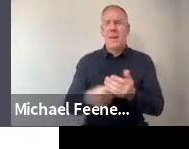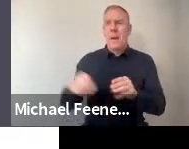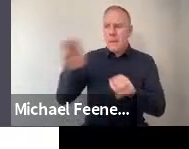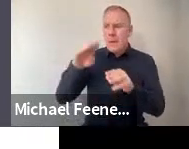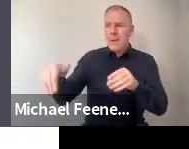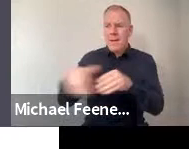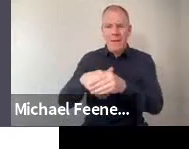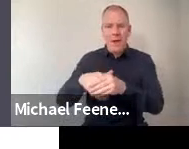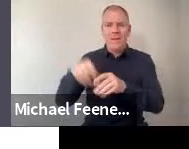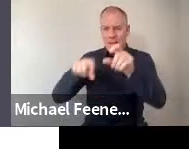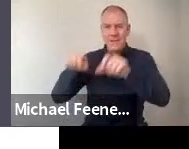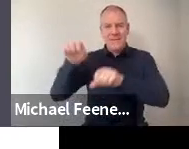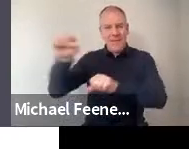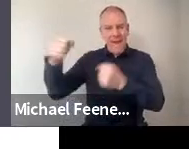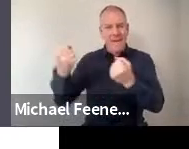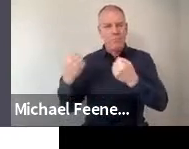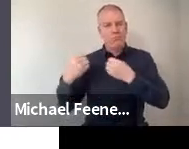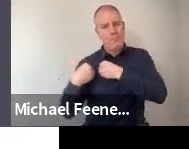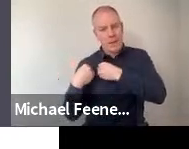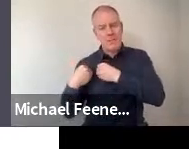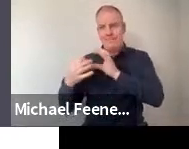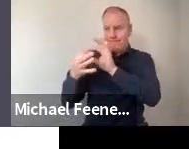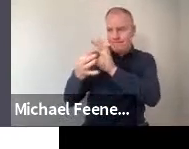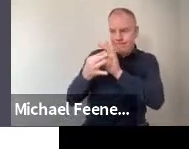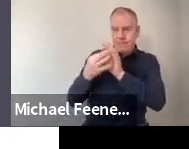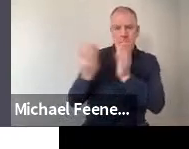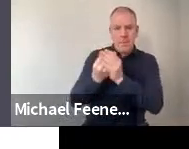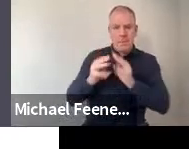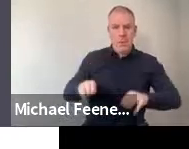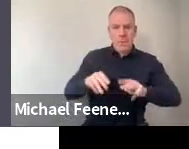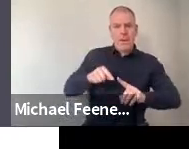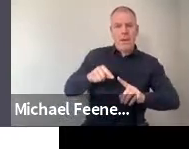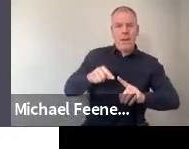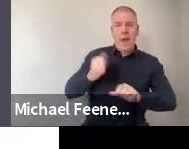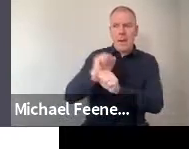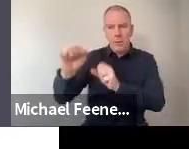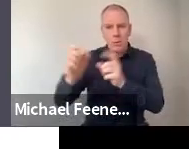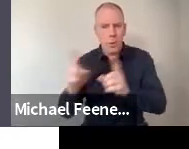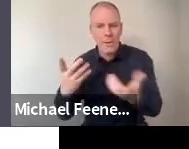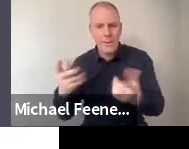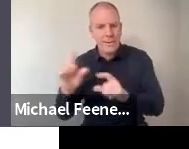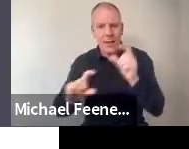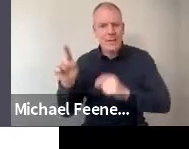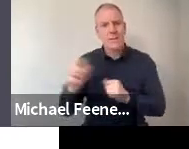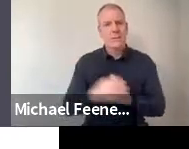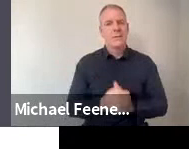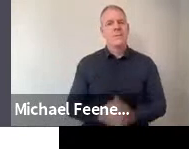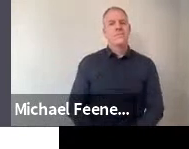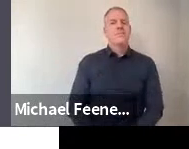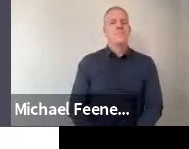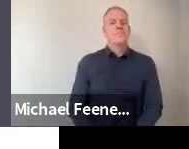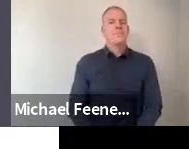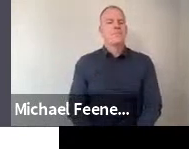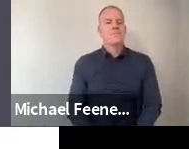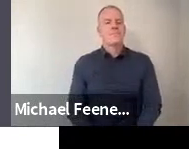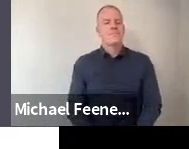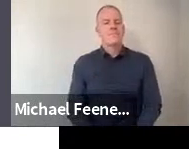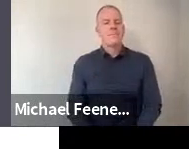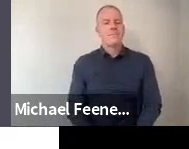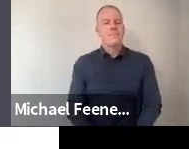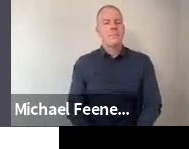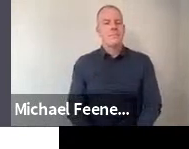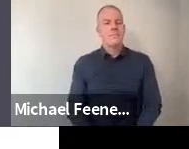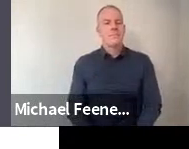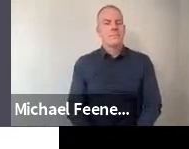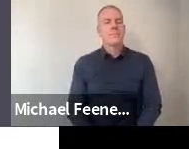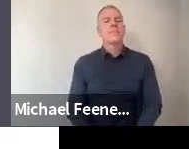responsibility to engage with the public about their science. They were left